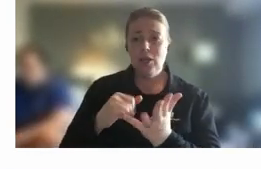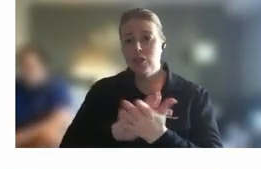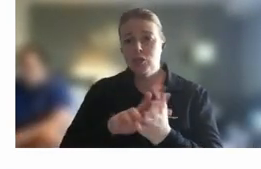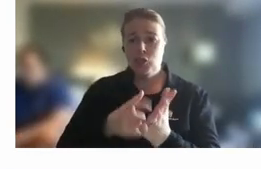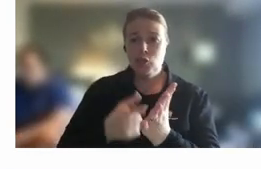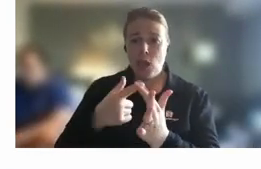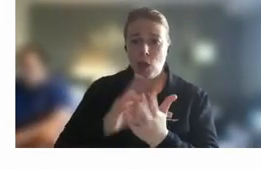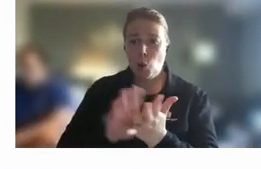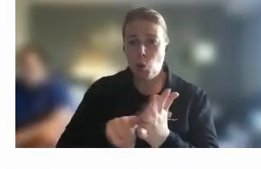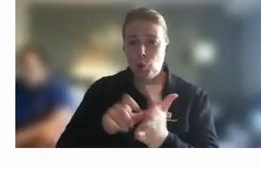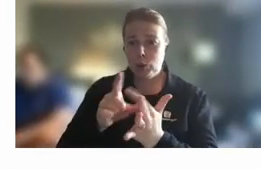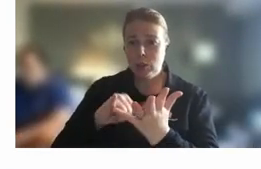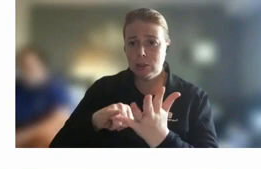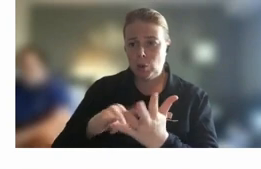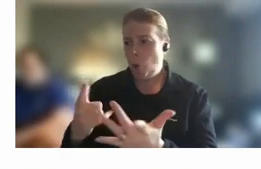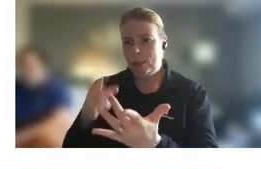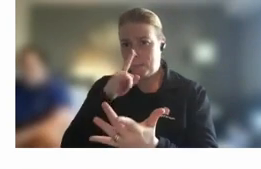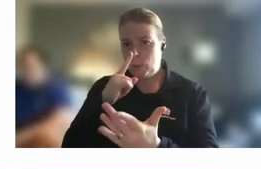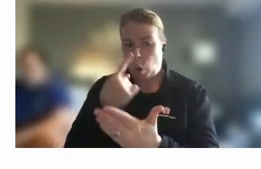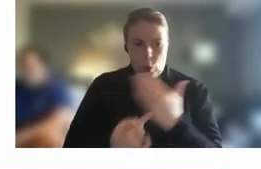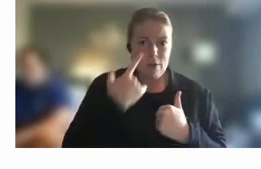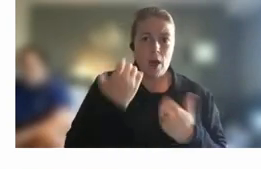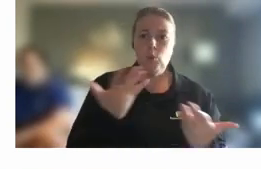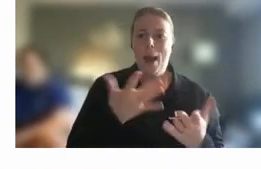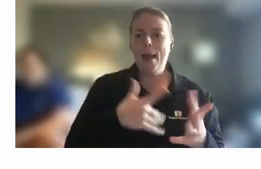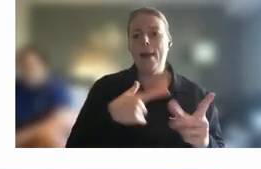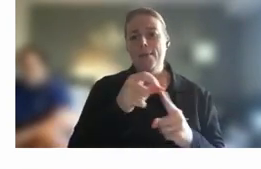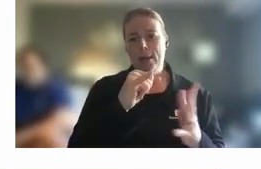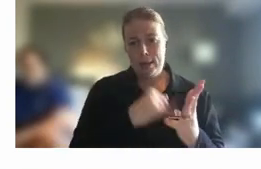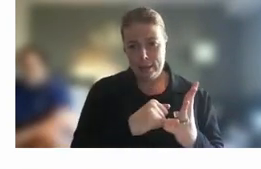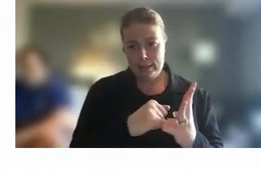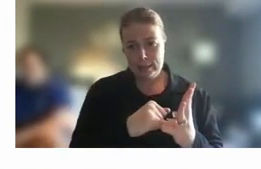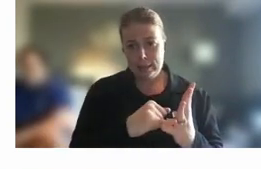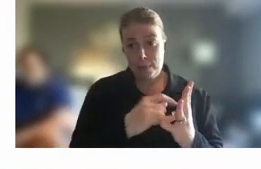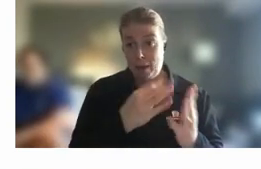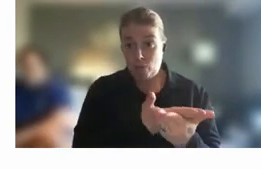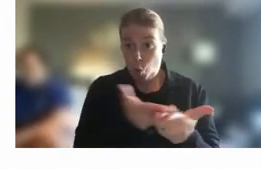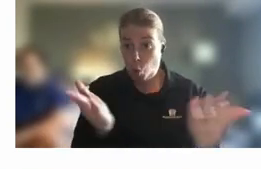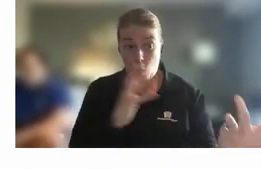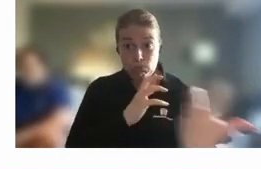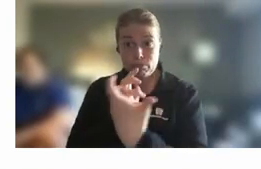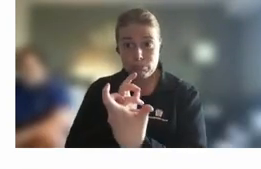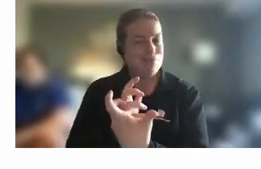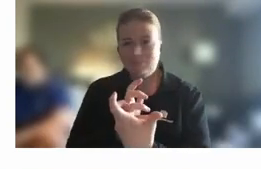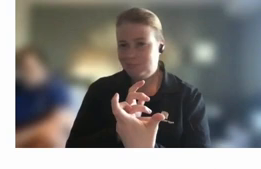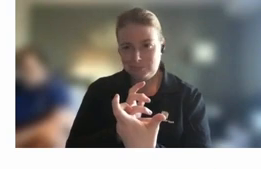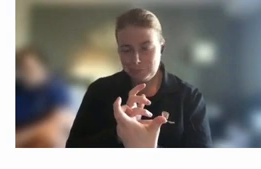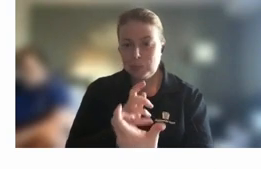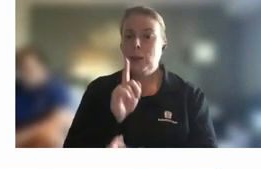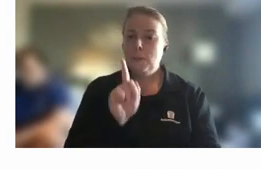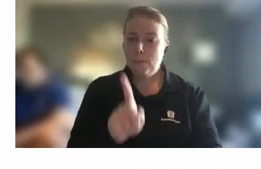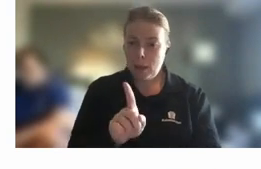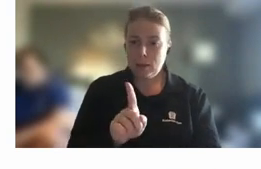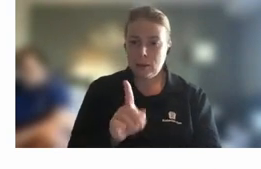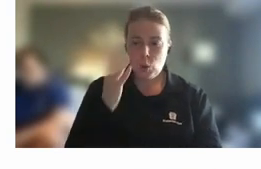it it only exists in the aps um and it's not but it's not for everyone right but it is something that where you are